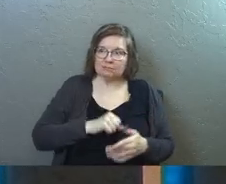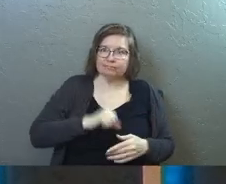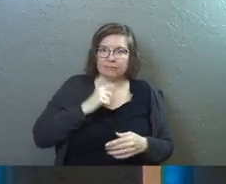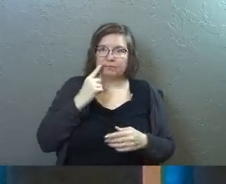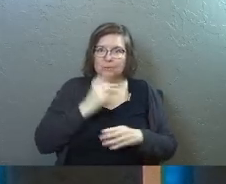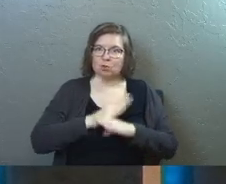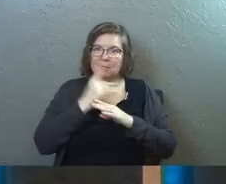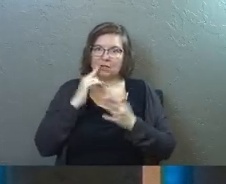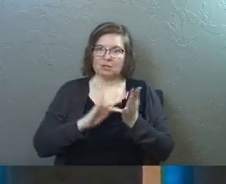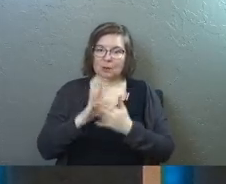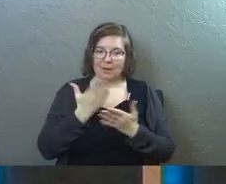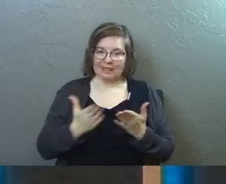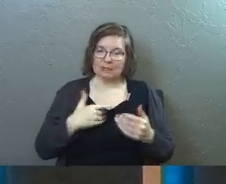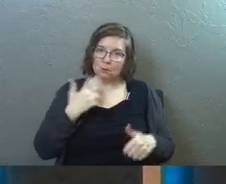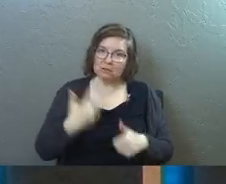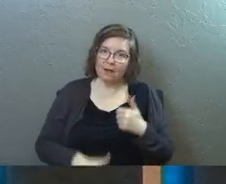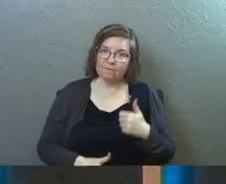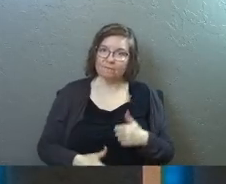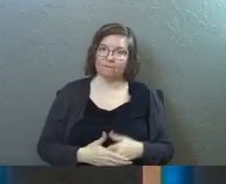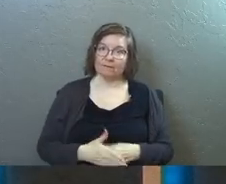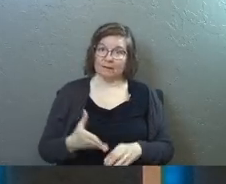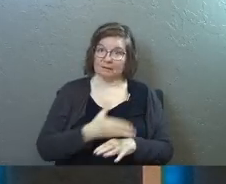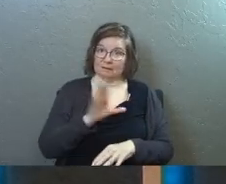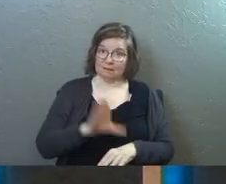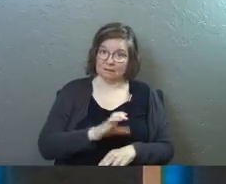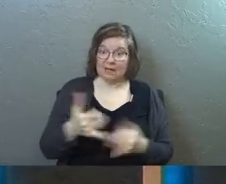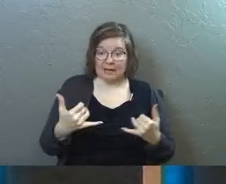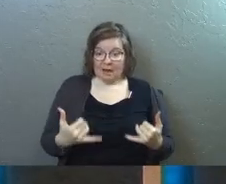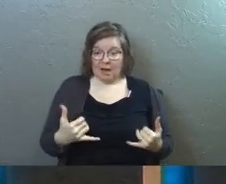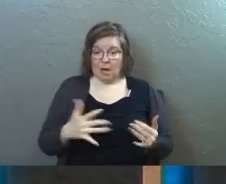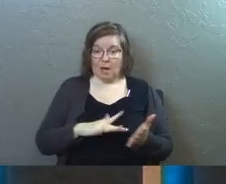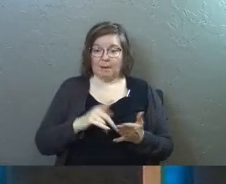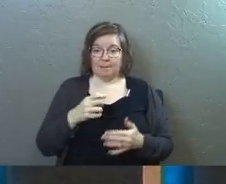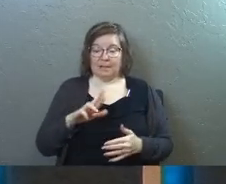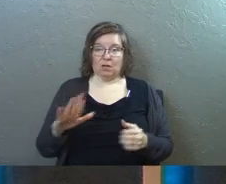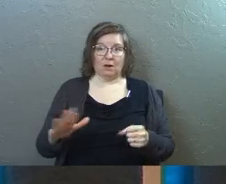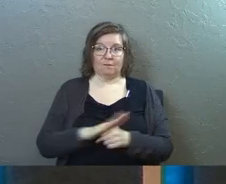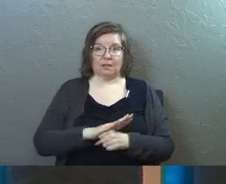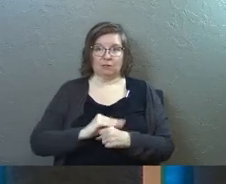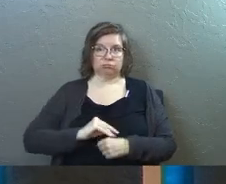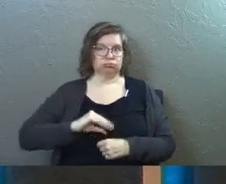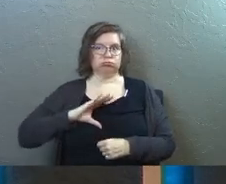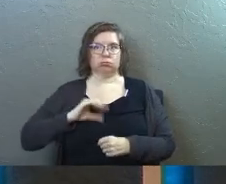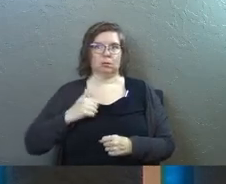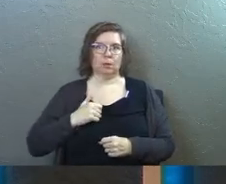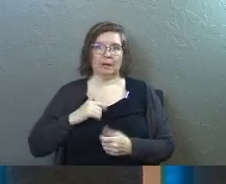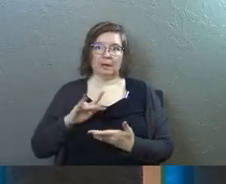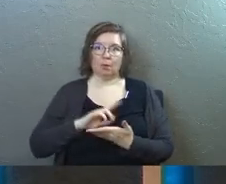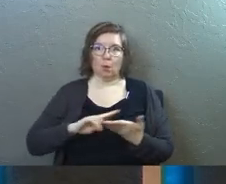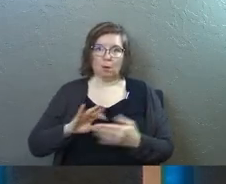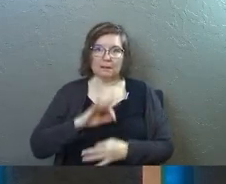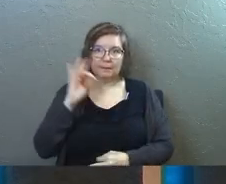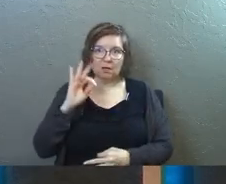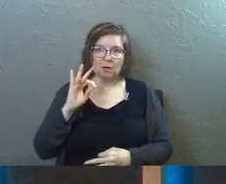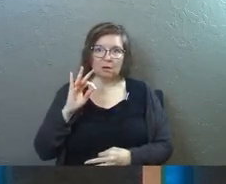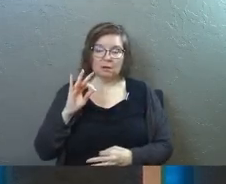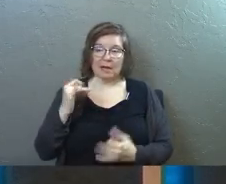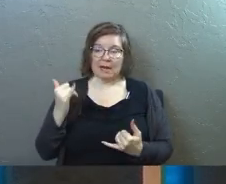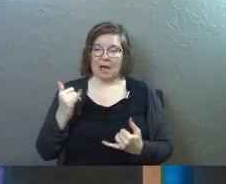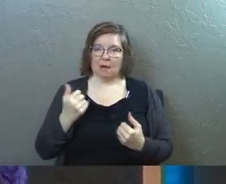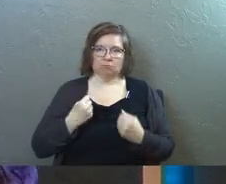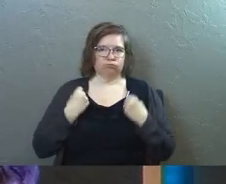up for Jesus when things got tough. Well, now Peter's filled with the spirit. And it's going to come out in massive